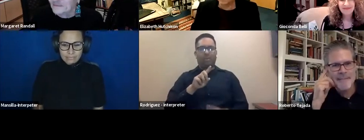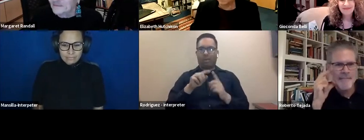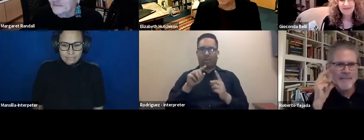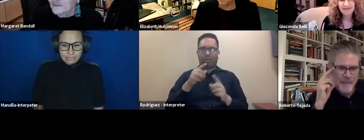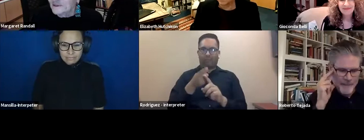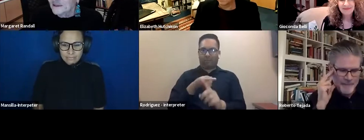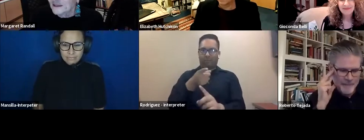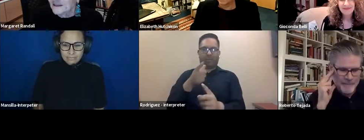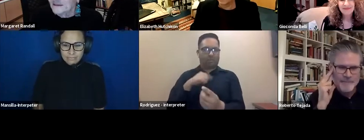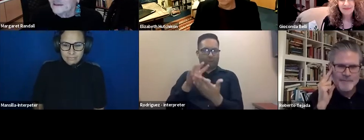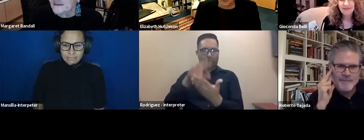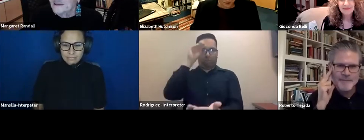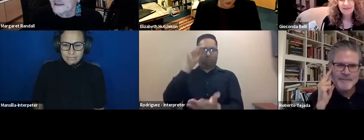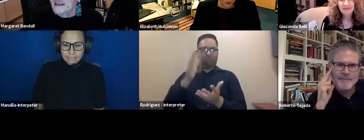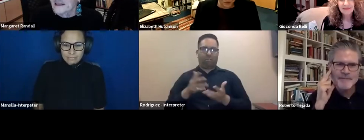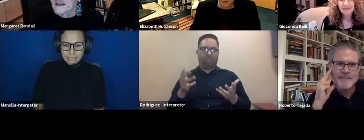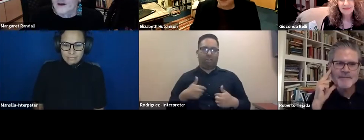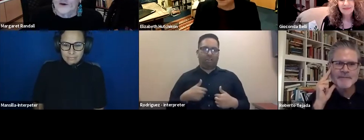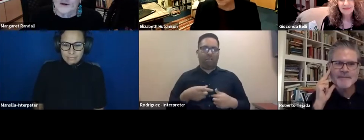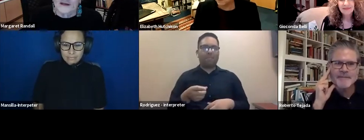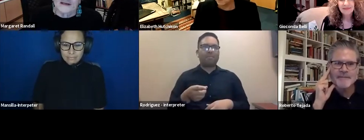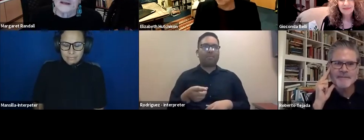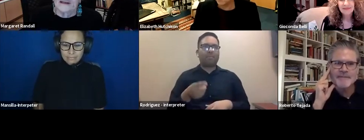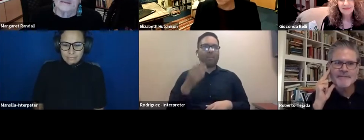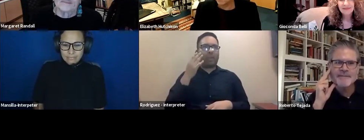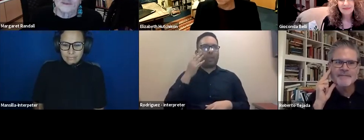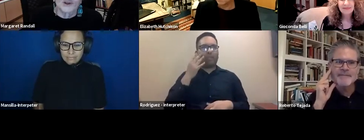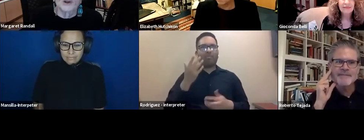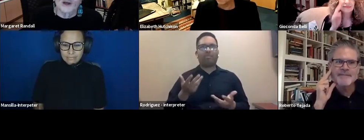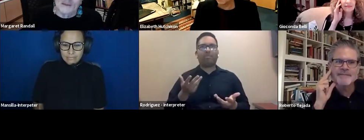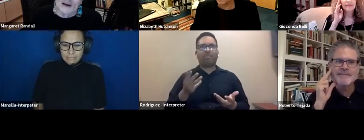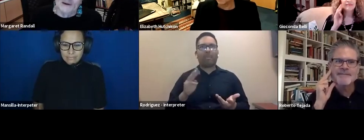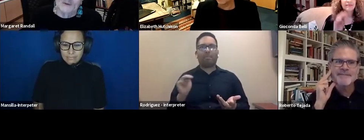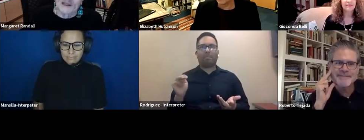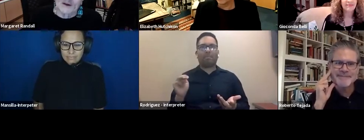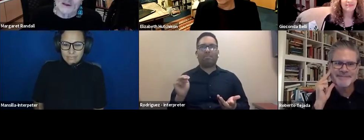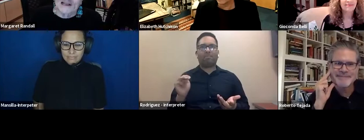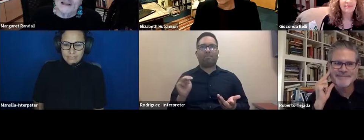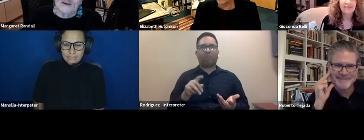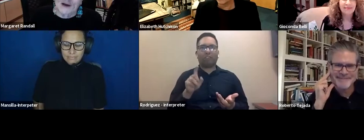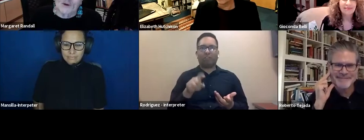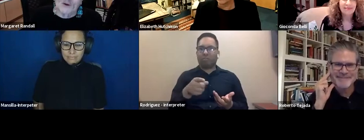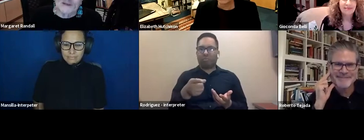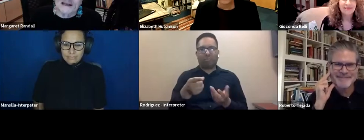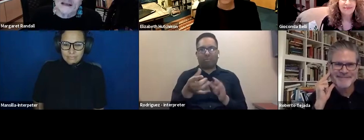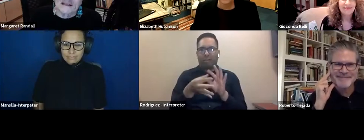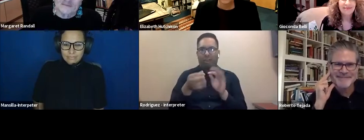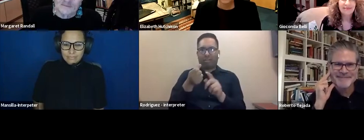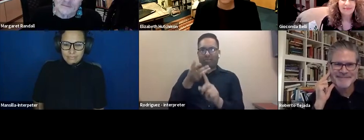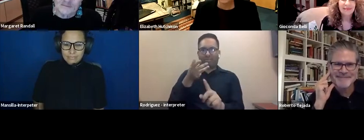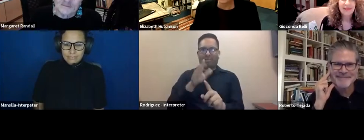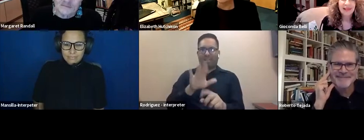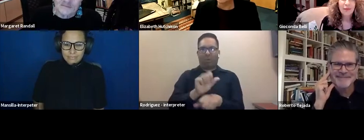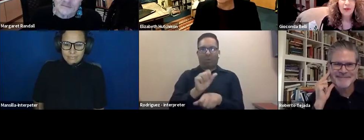that, you know, you should talk about what that work was like.